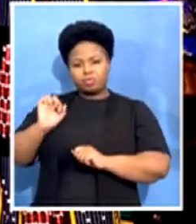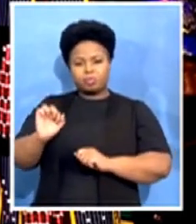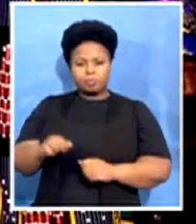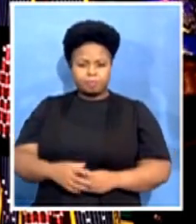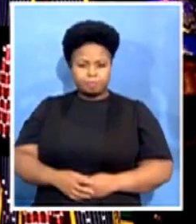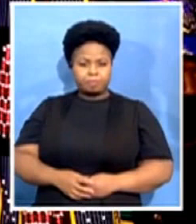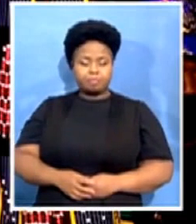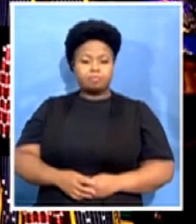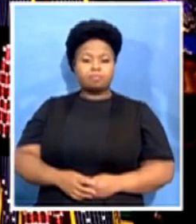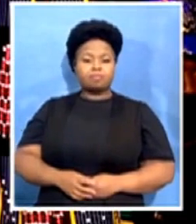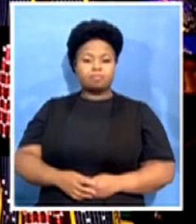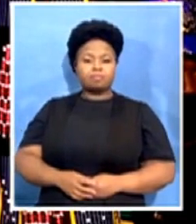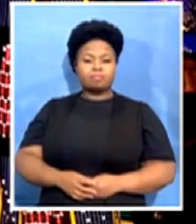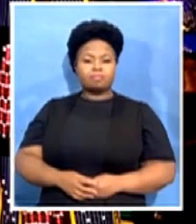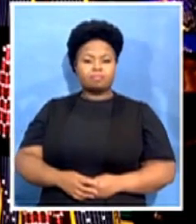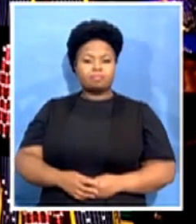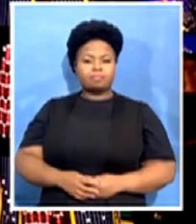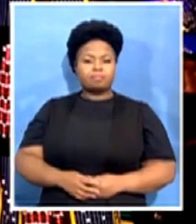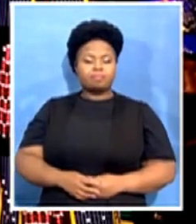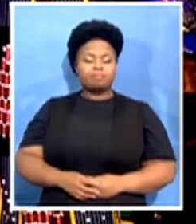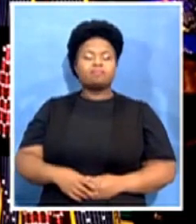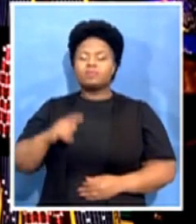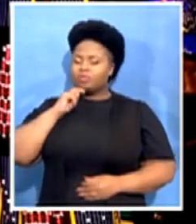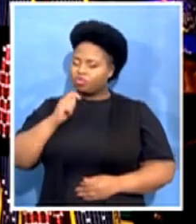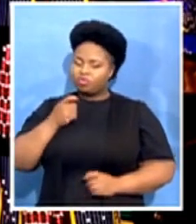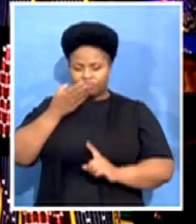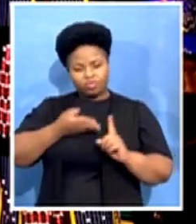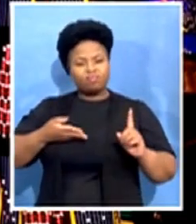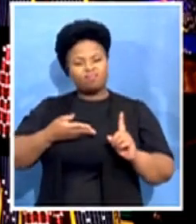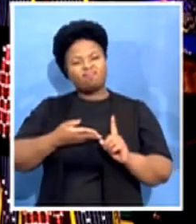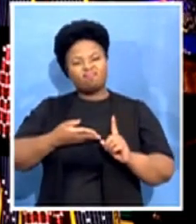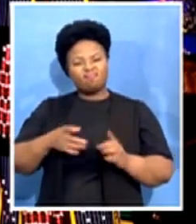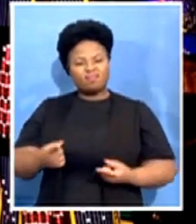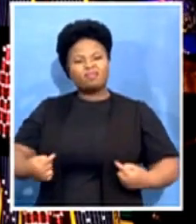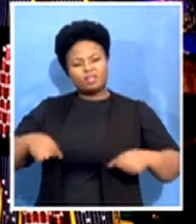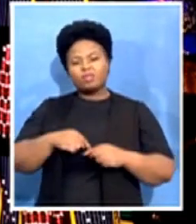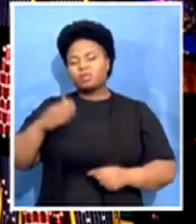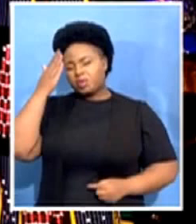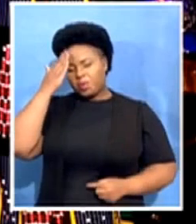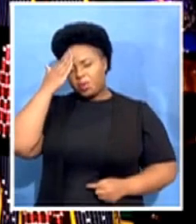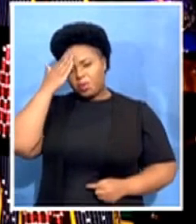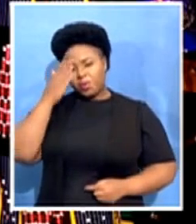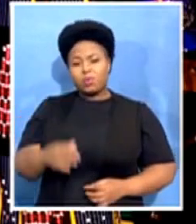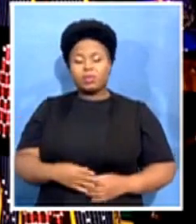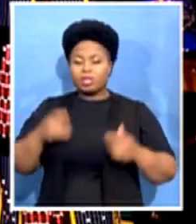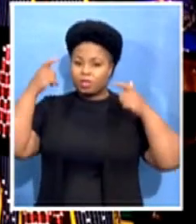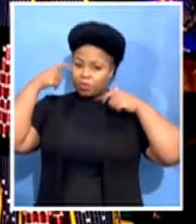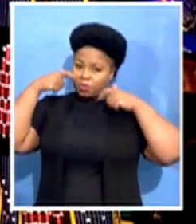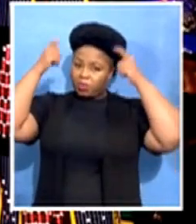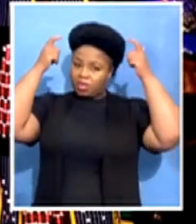It is through her that we know that queen known as of our temple.